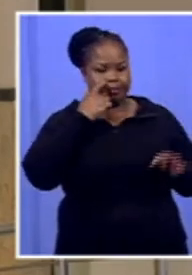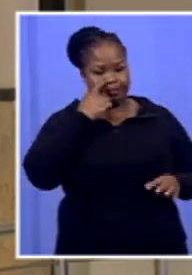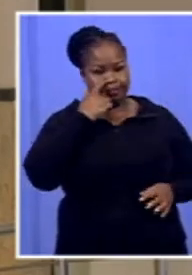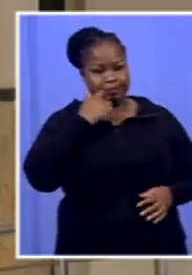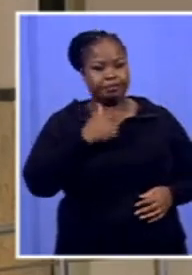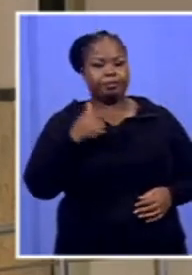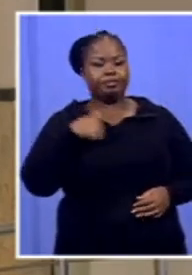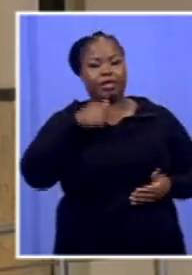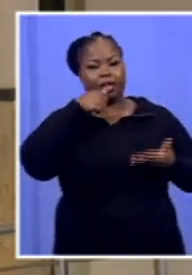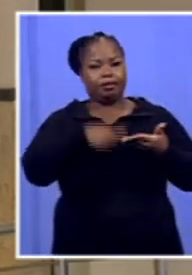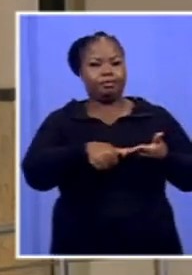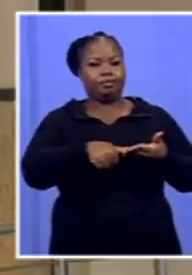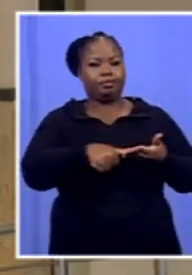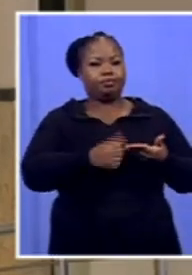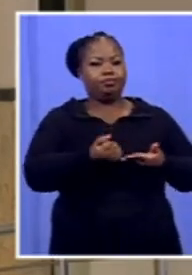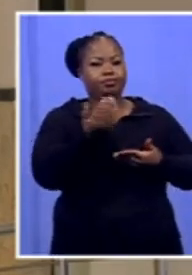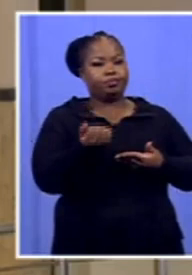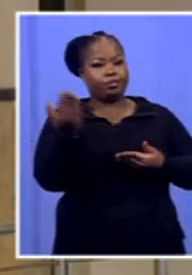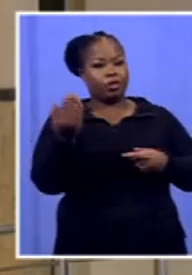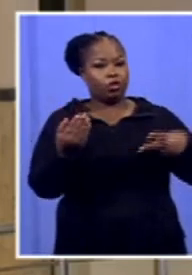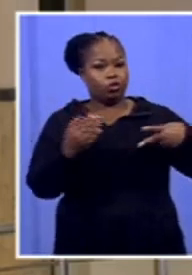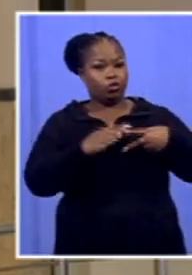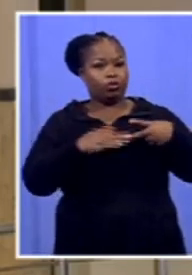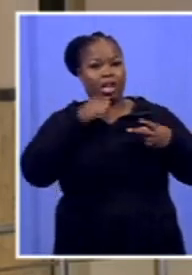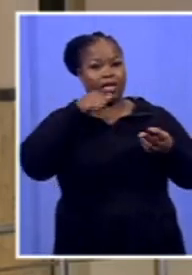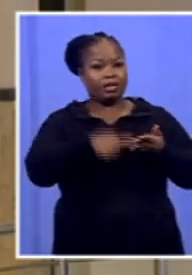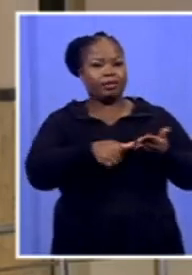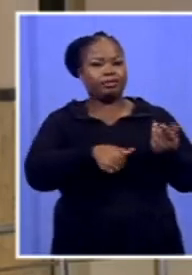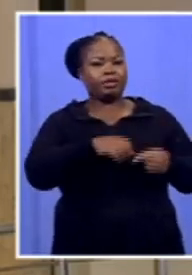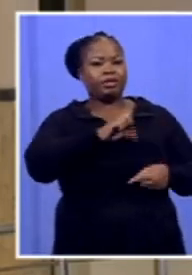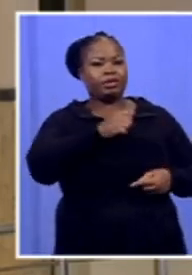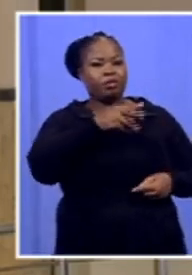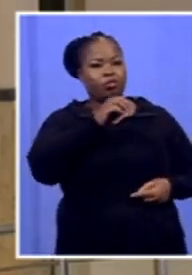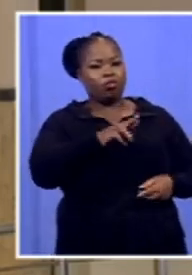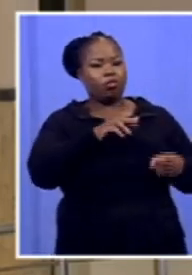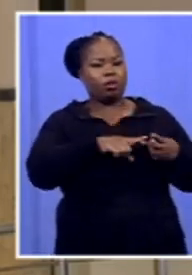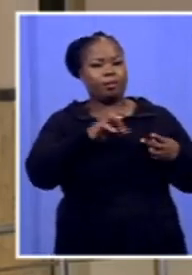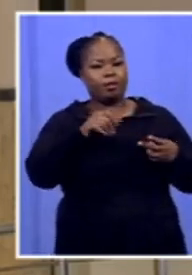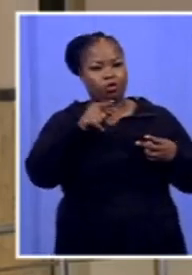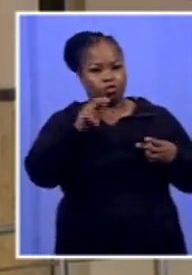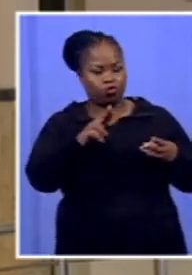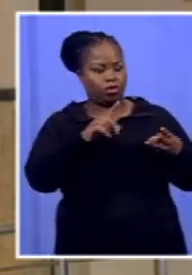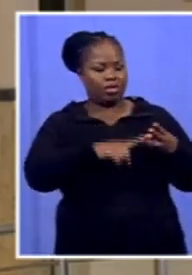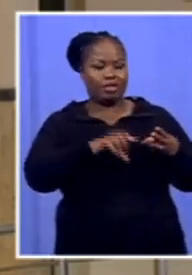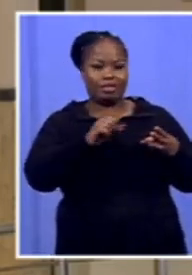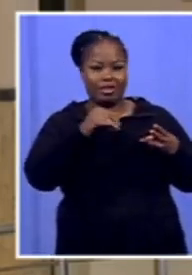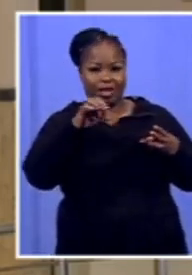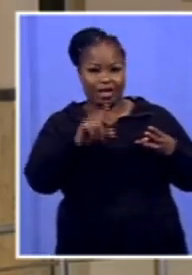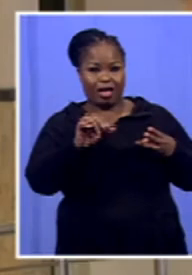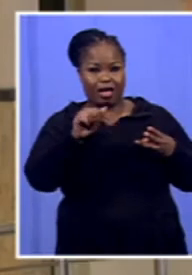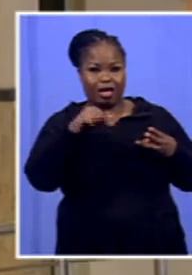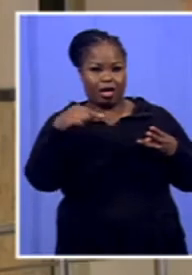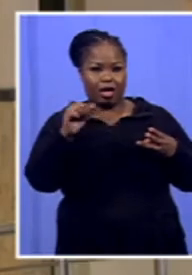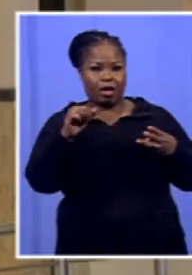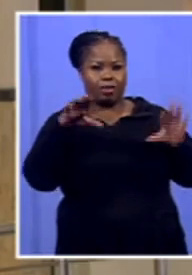I've wrote two letters to the bargaining council, where the SAMU and MADU and Salga sit. Unfortunately, Pat, I got a